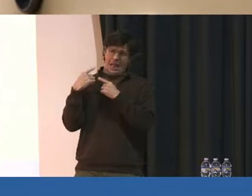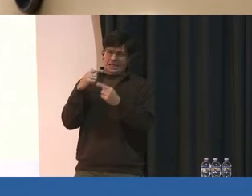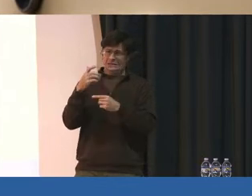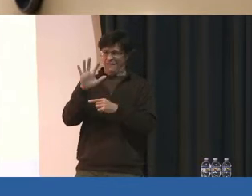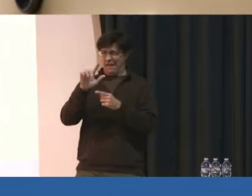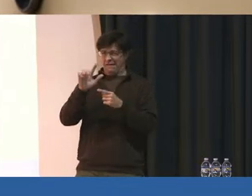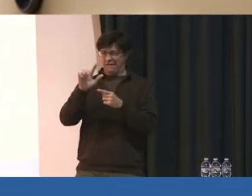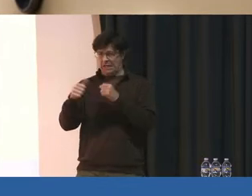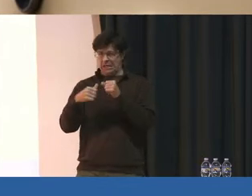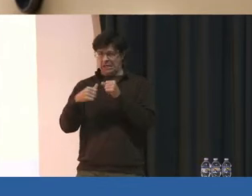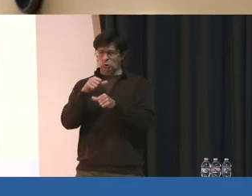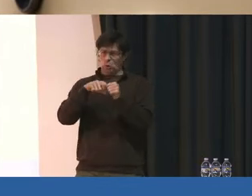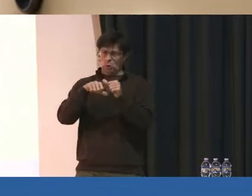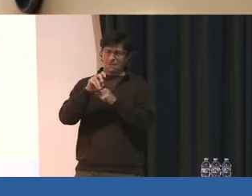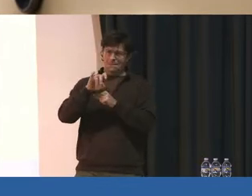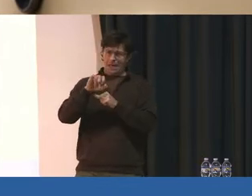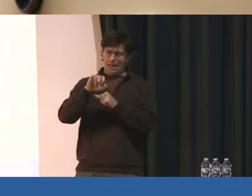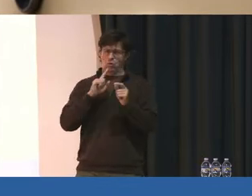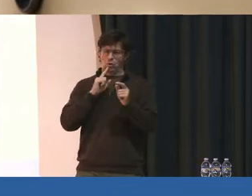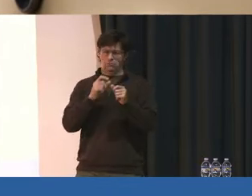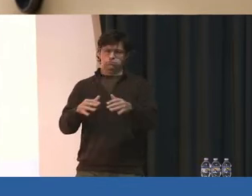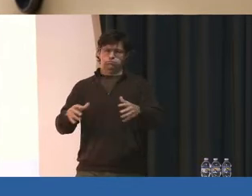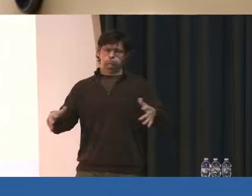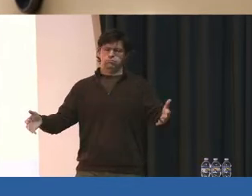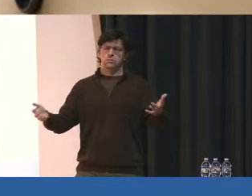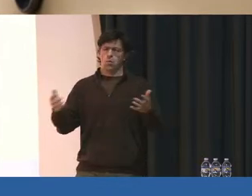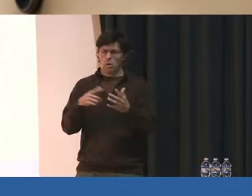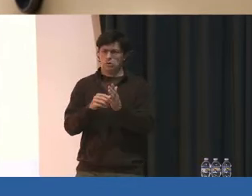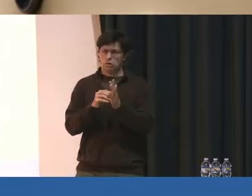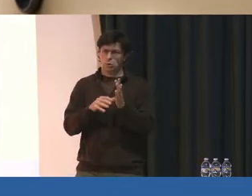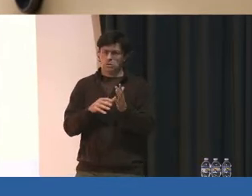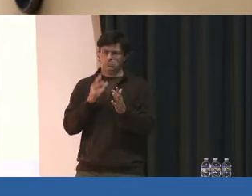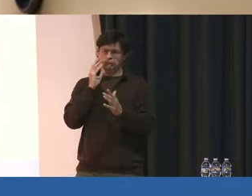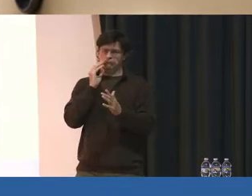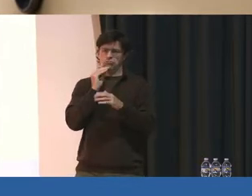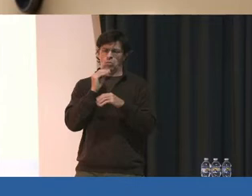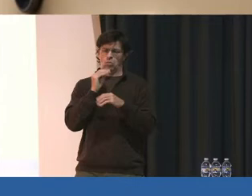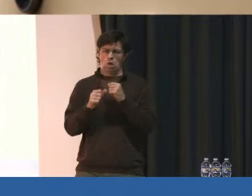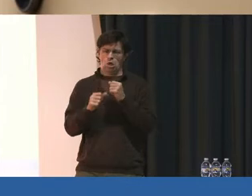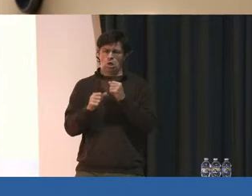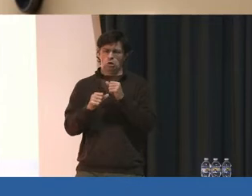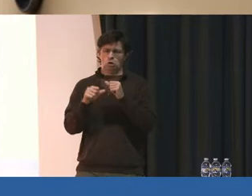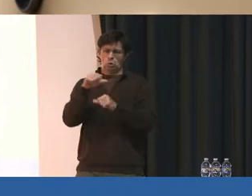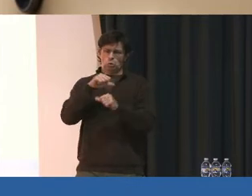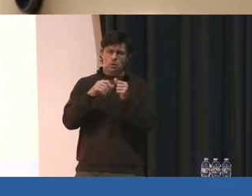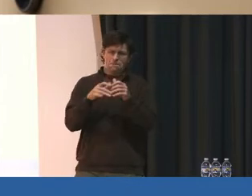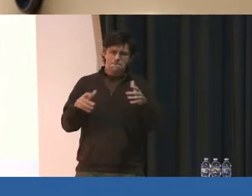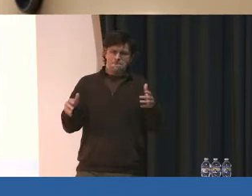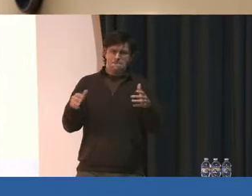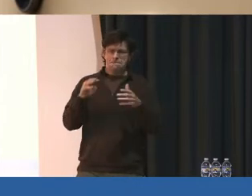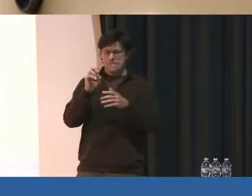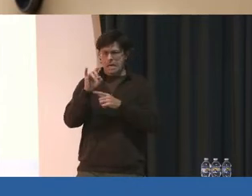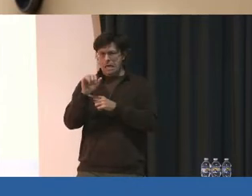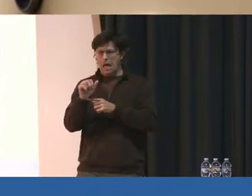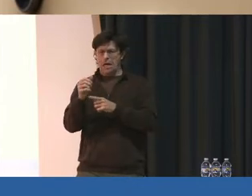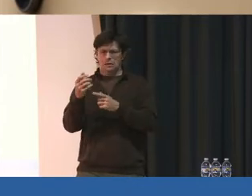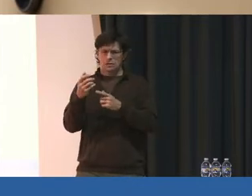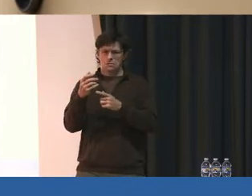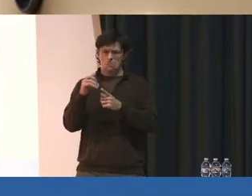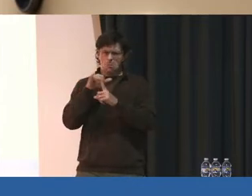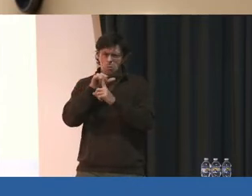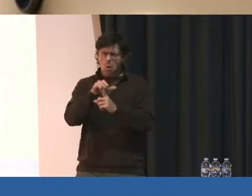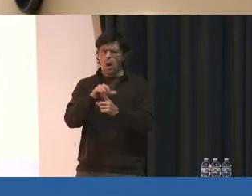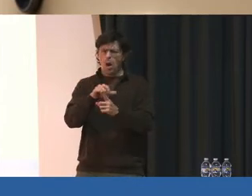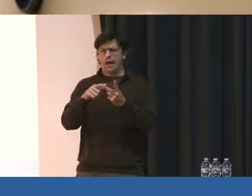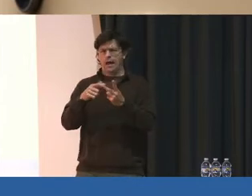media and what students are going through on social media, from bullying to some of the really negative threats